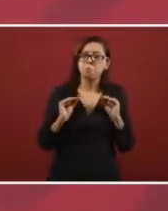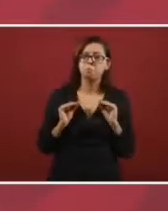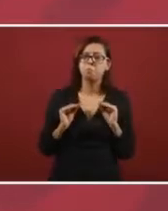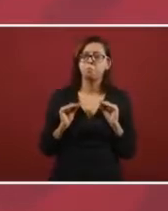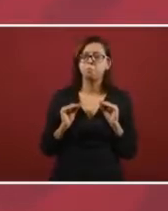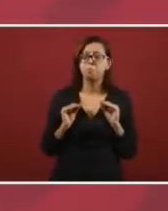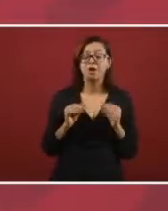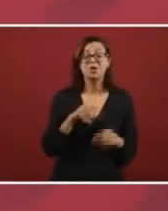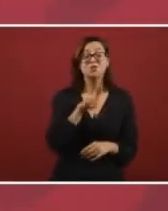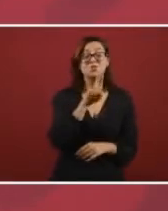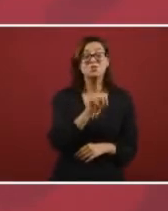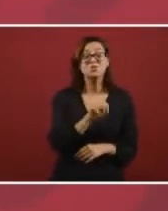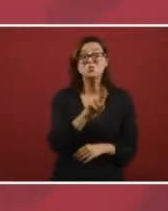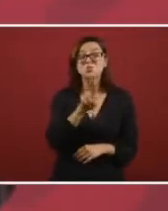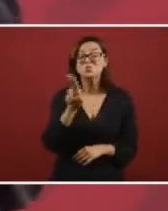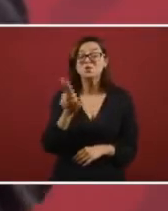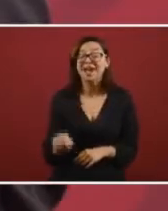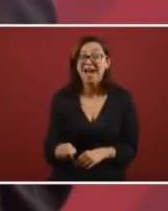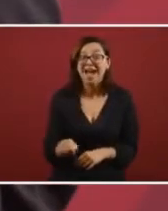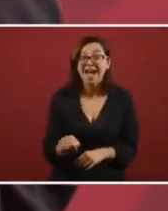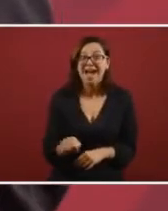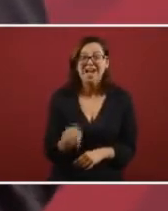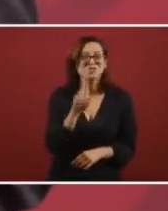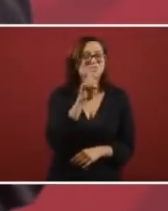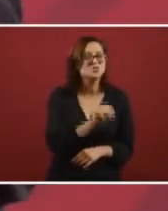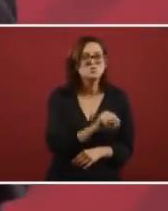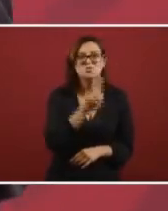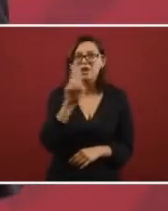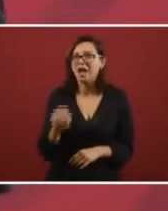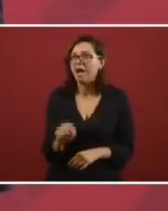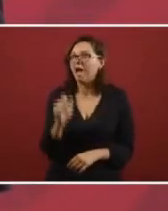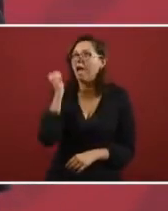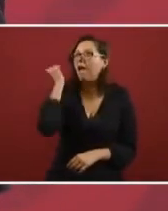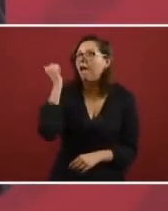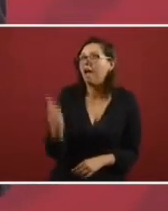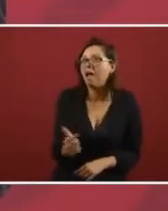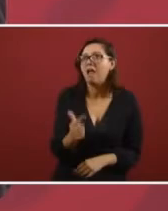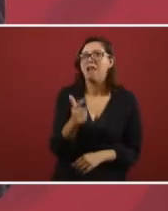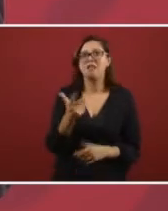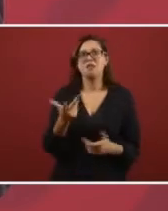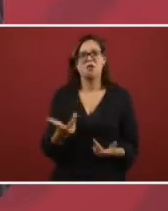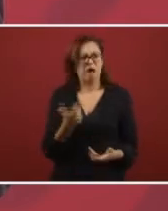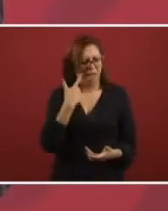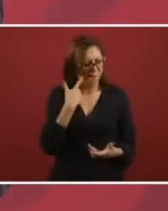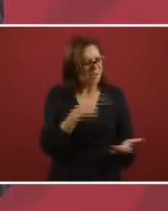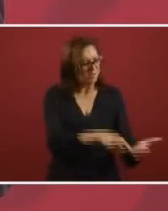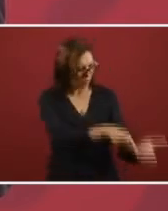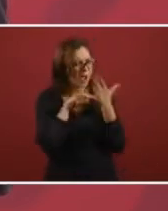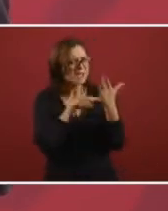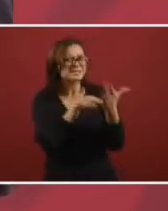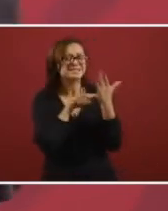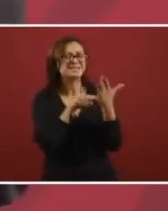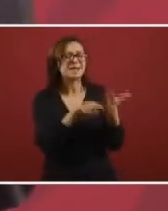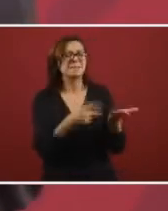anything, never? I would like that they would